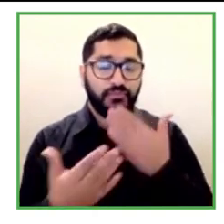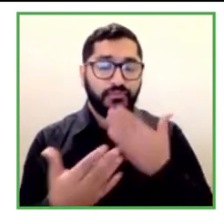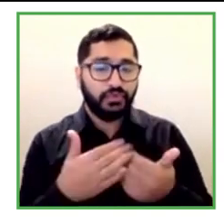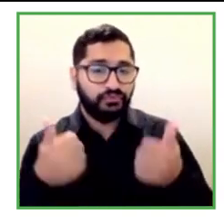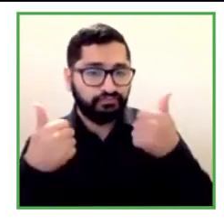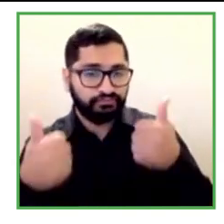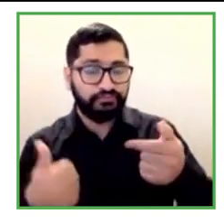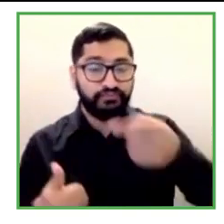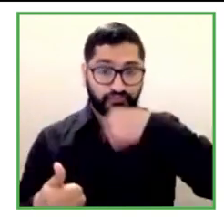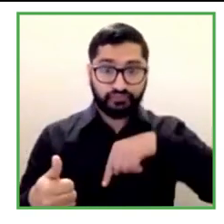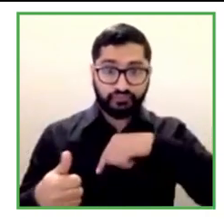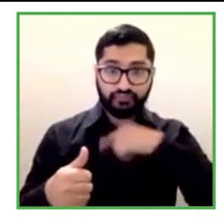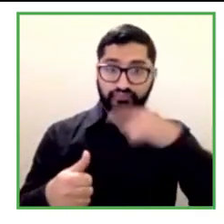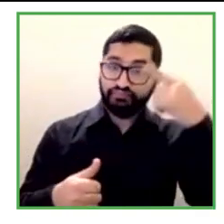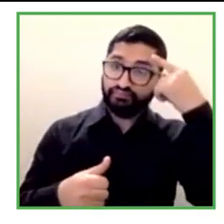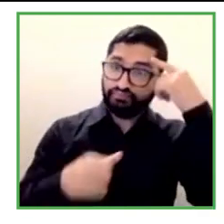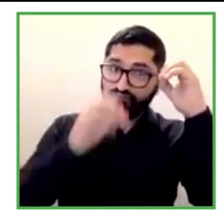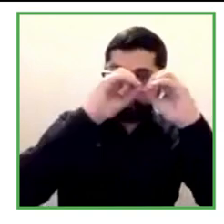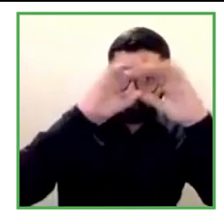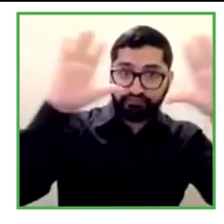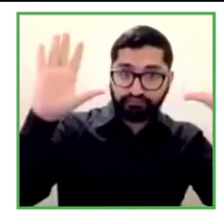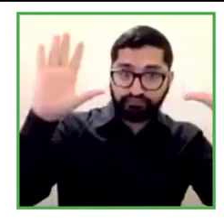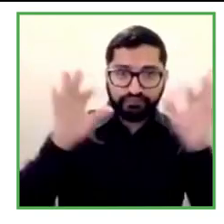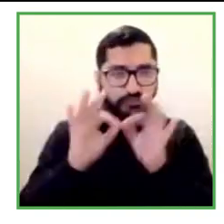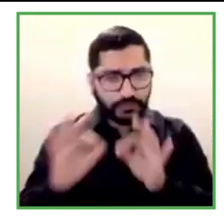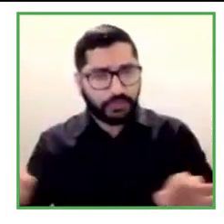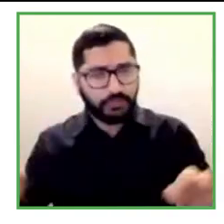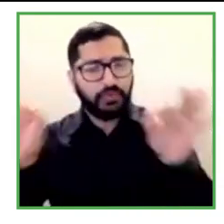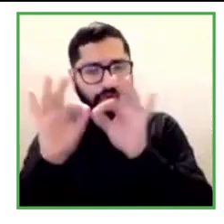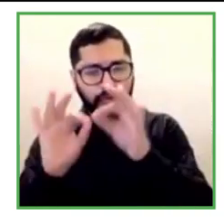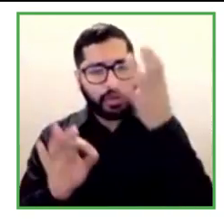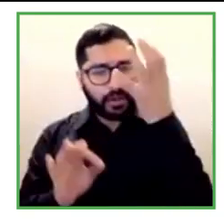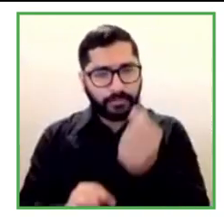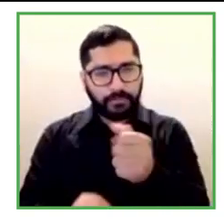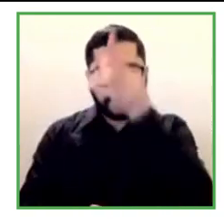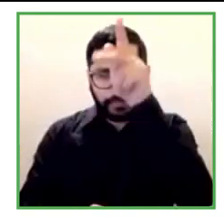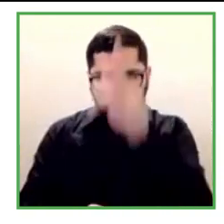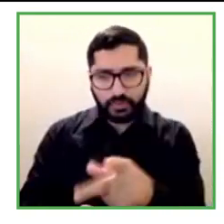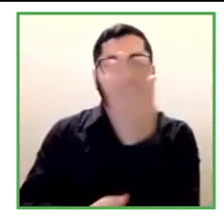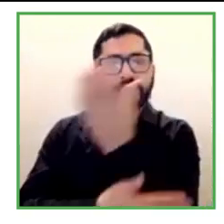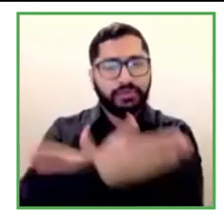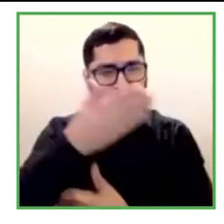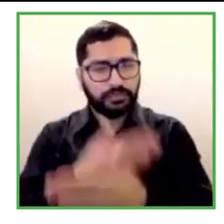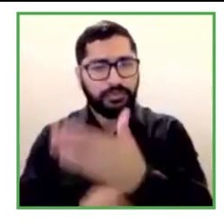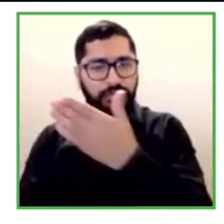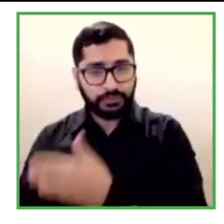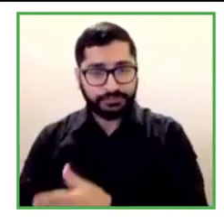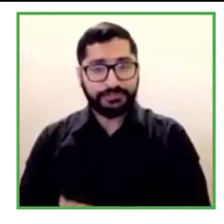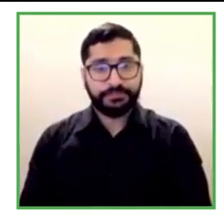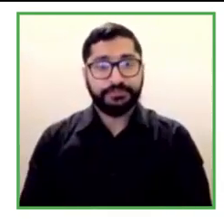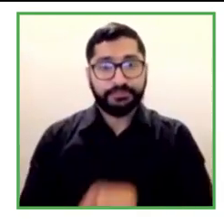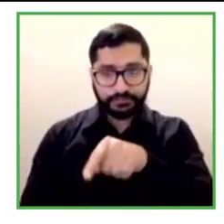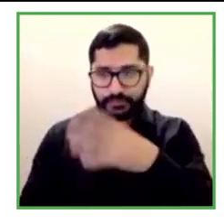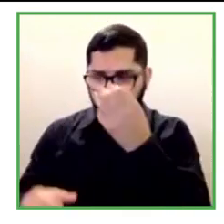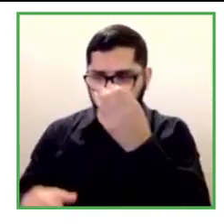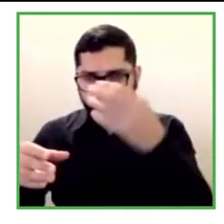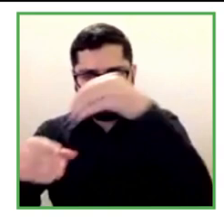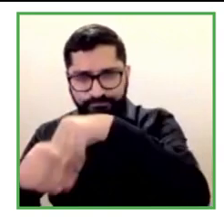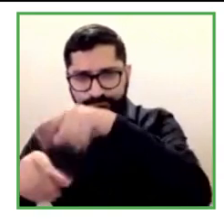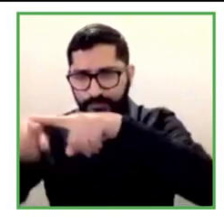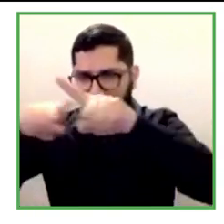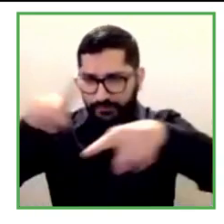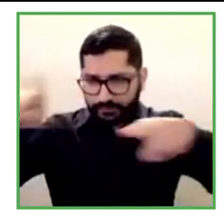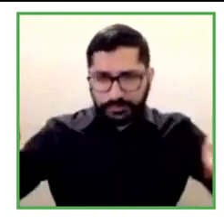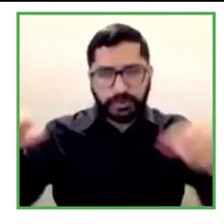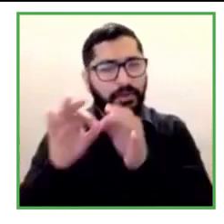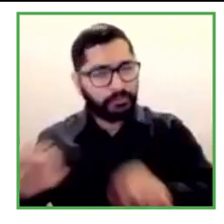Yes. we as Scotiabank Chile, we consider that having collaborators with disabilities, diverse collaborators, all of this is part